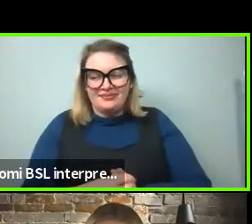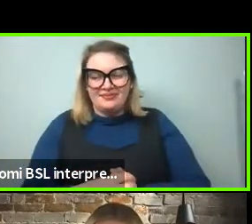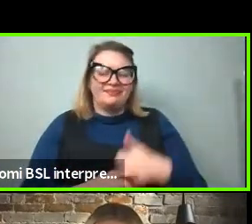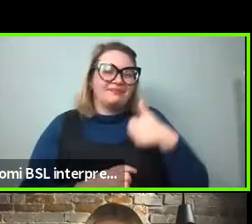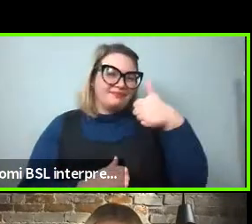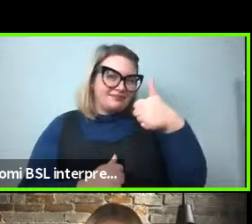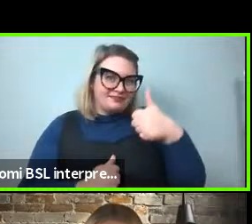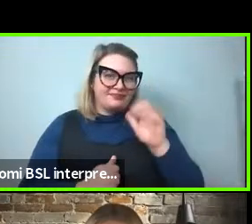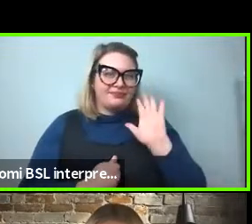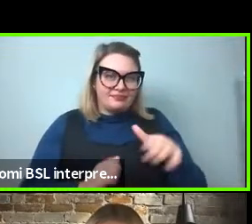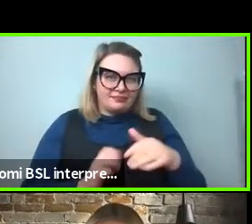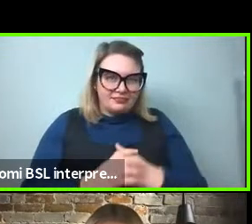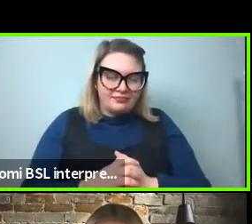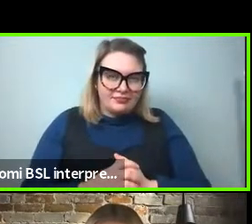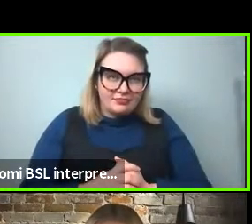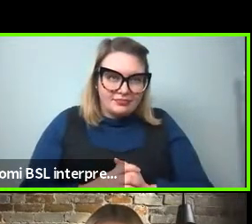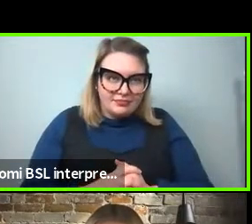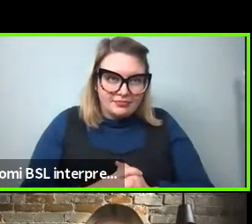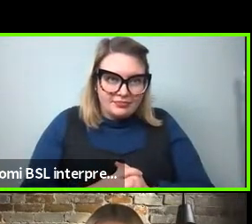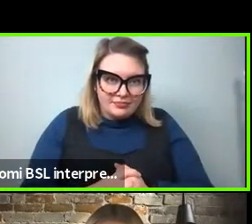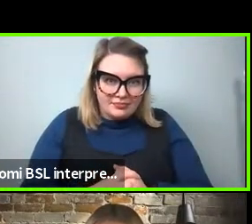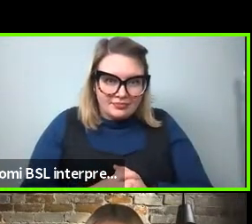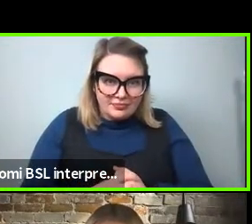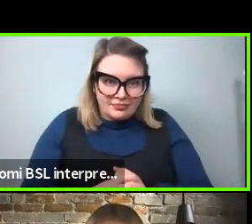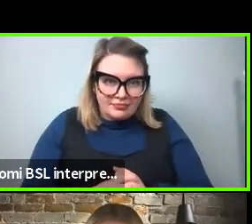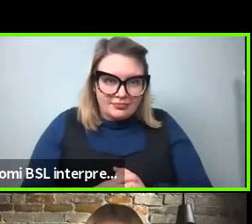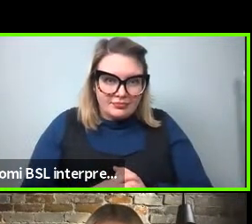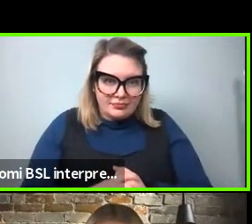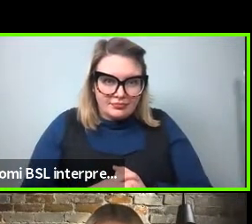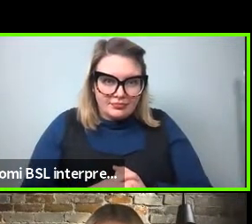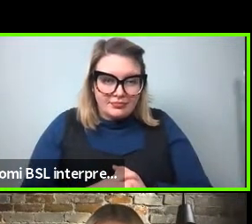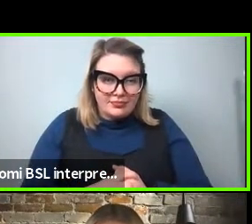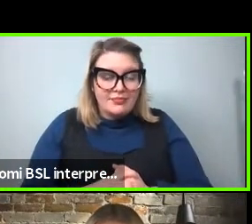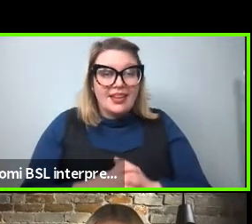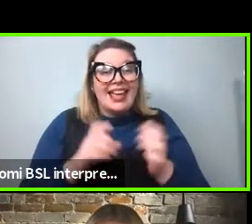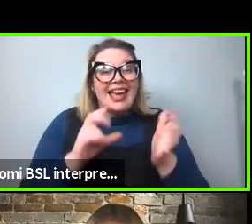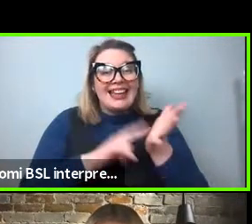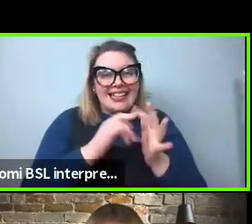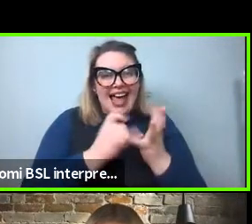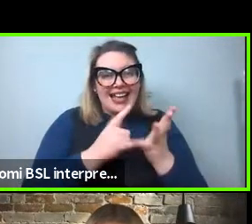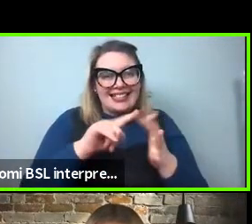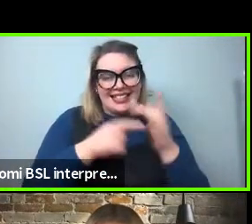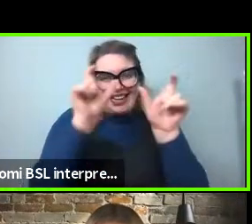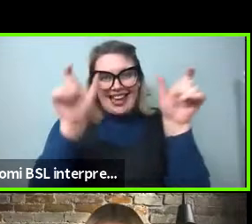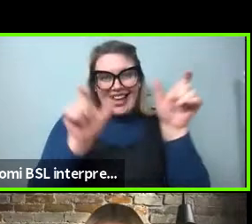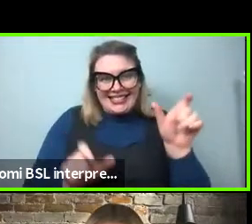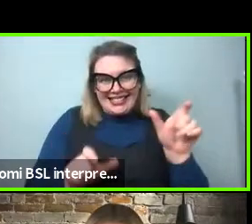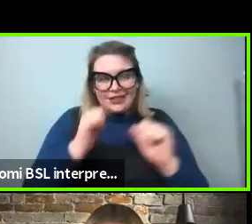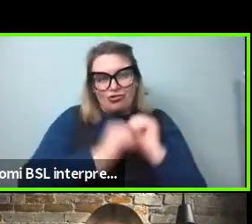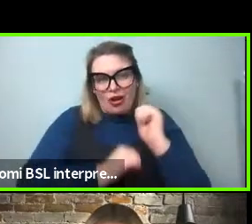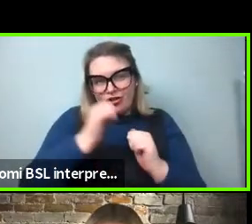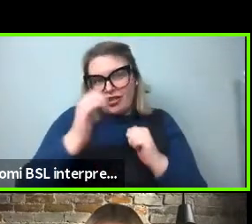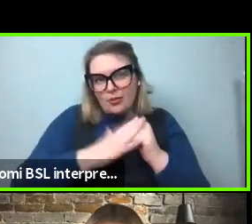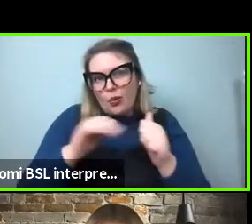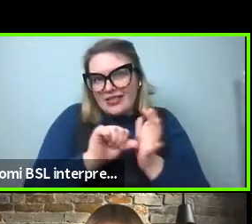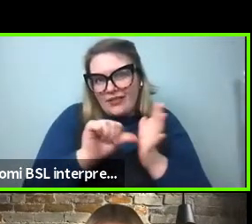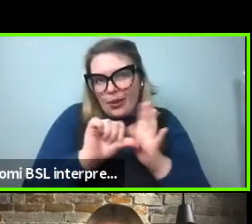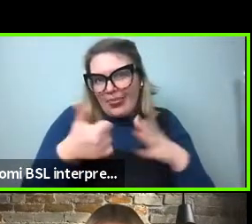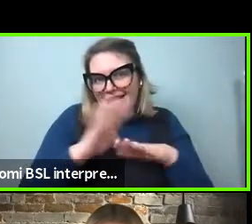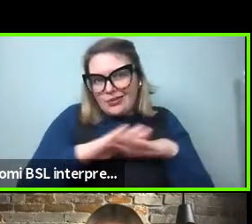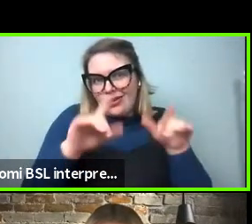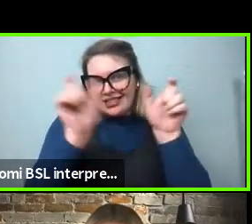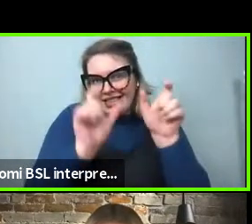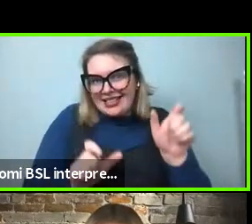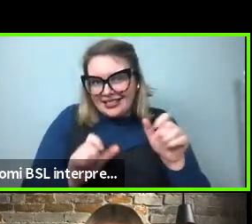Nested structures are harder than a non nested morality. So anyway, it's true in answering questions too. So, um,